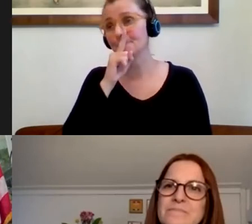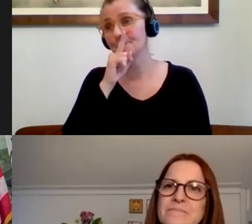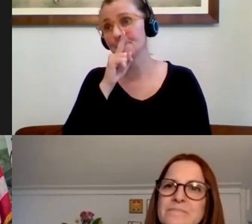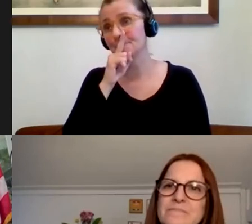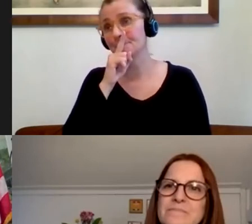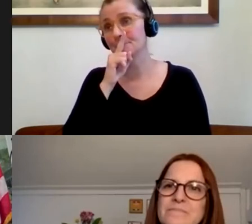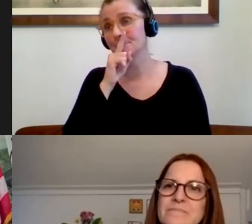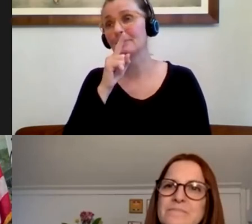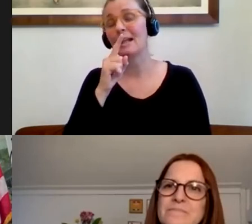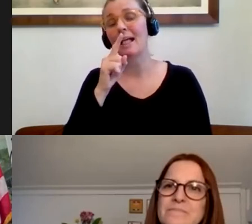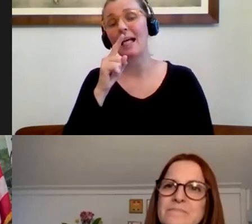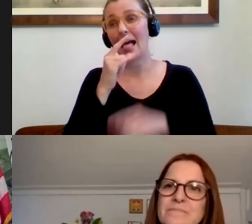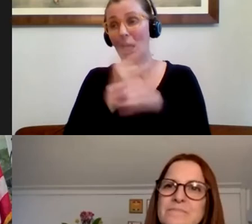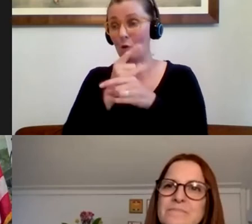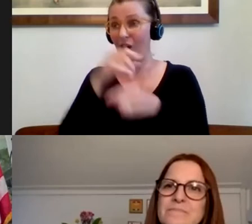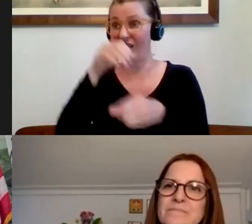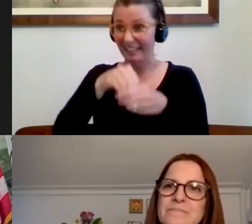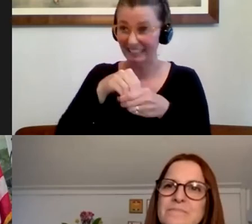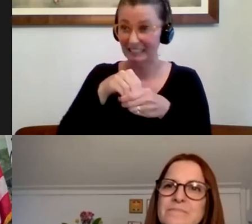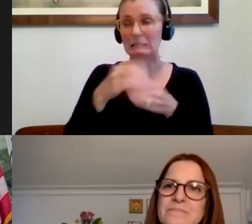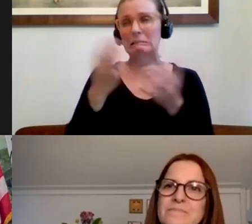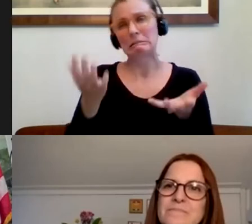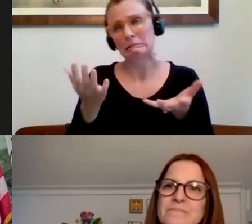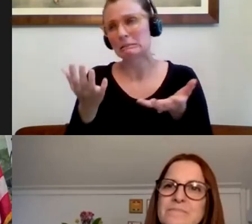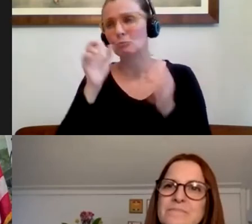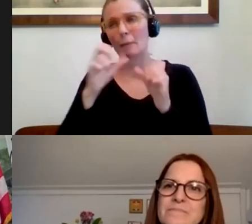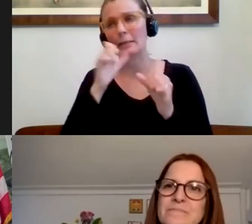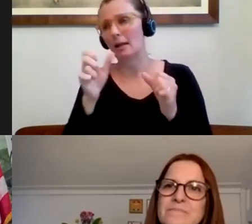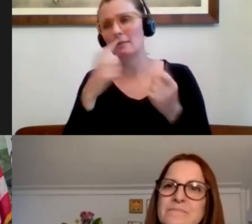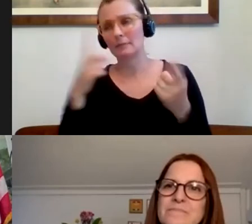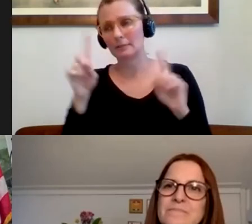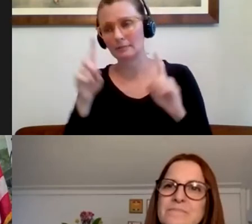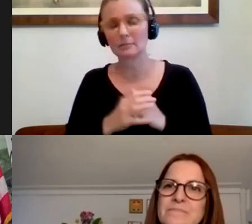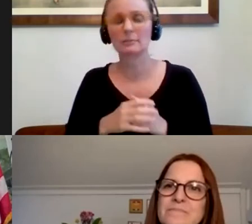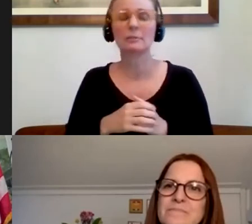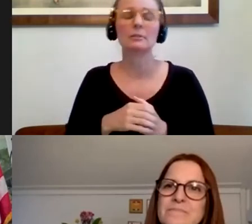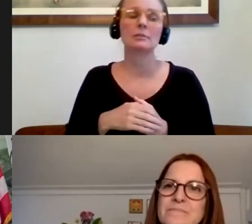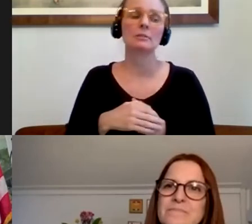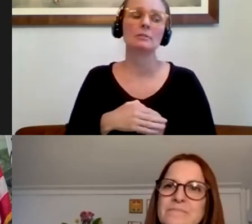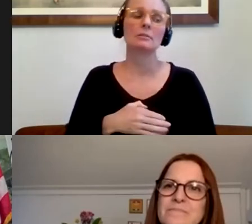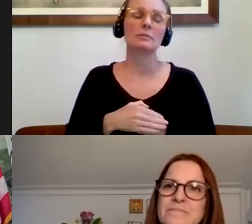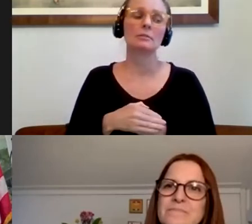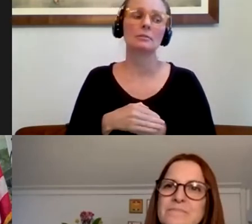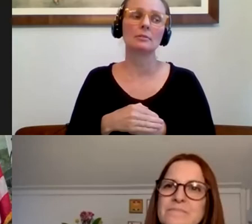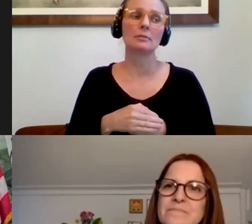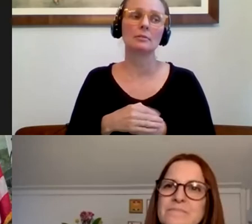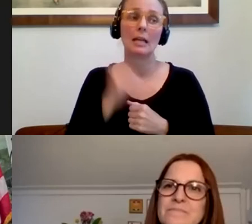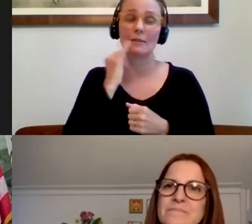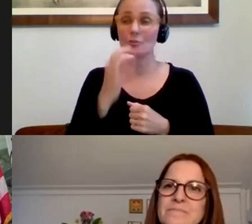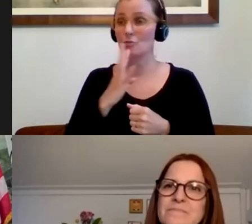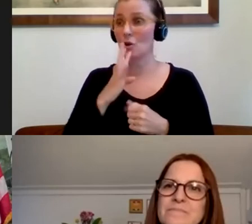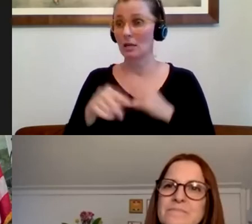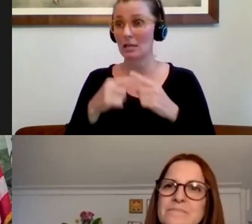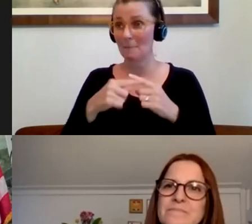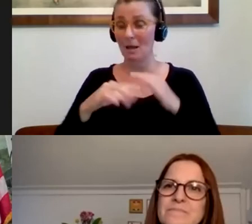alcohol-based contents and things like that in it. I would also suggest that if you are talking about surfaces and it's a